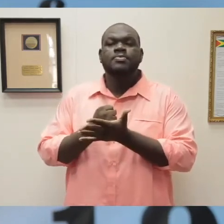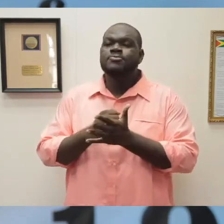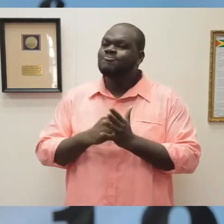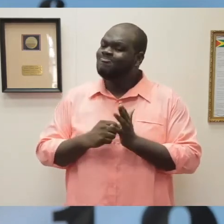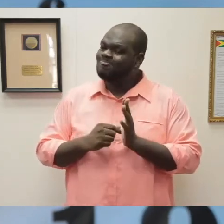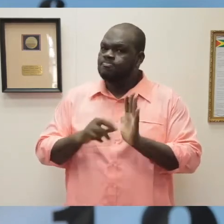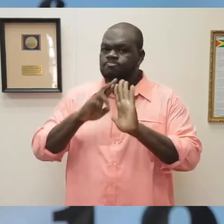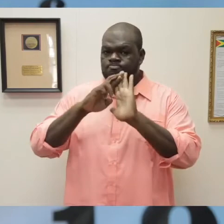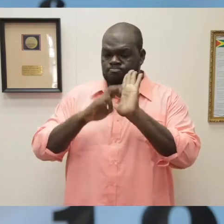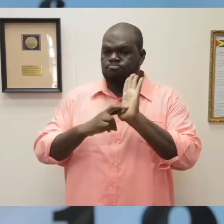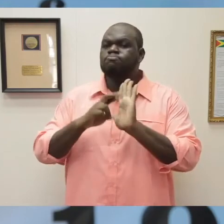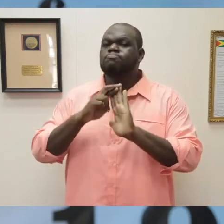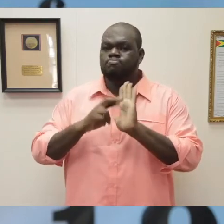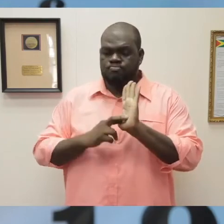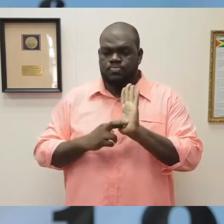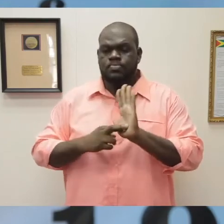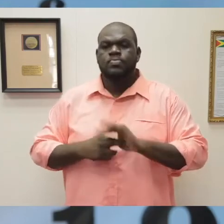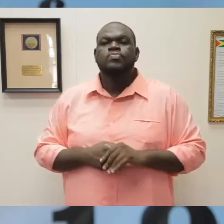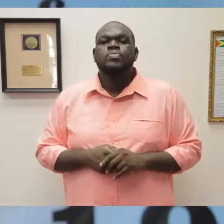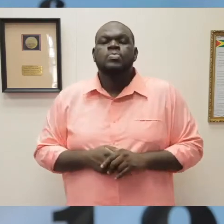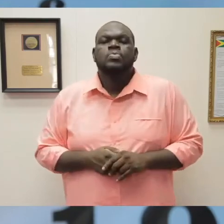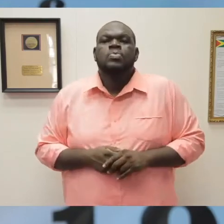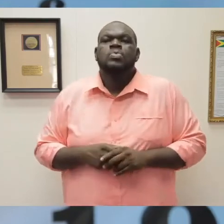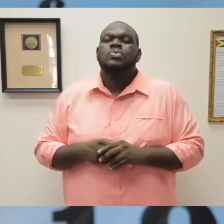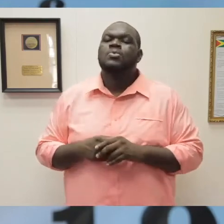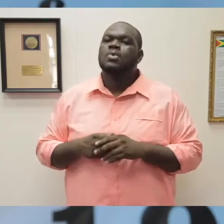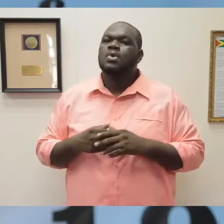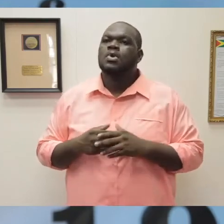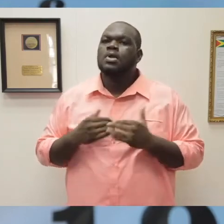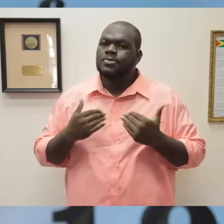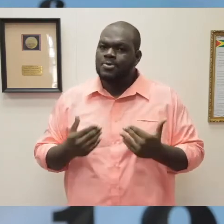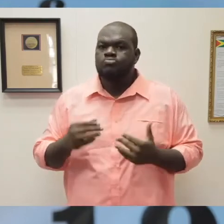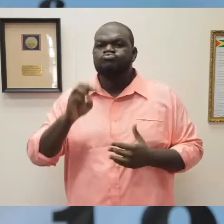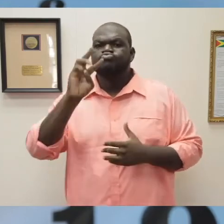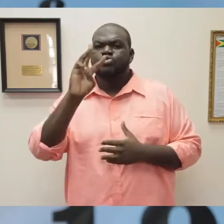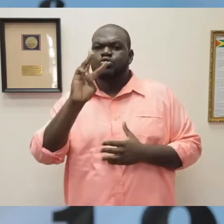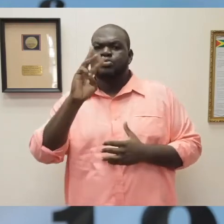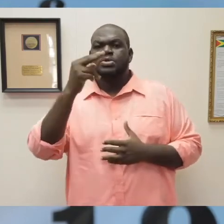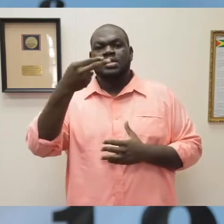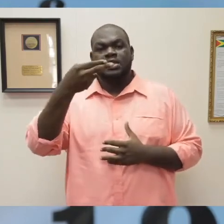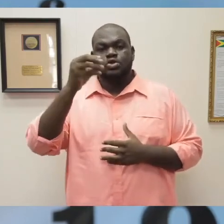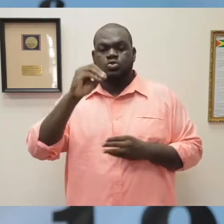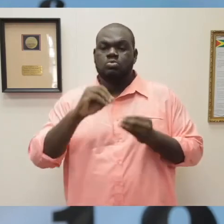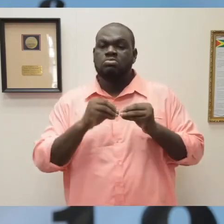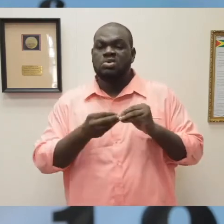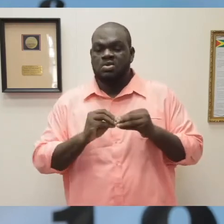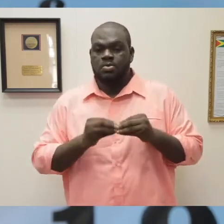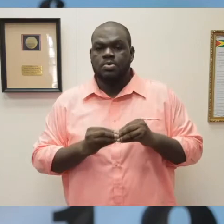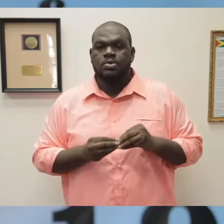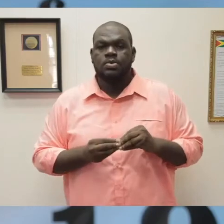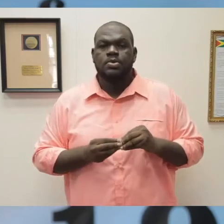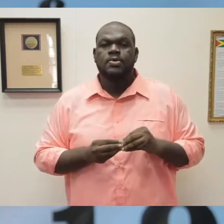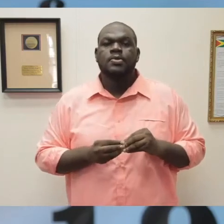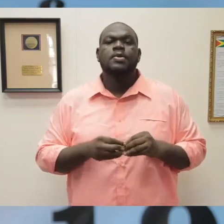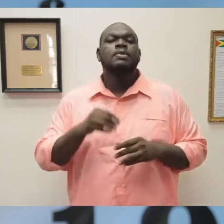update. According to the WHO, the total number of cases is 8